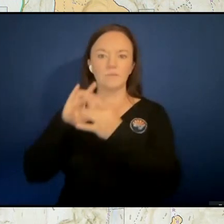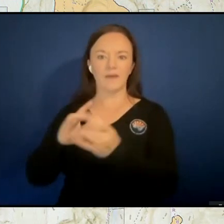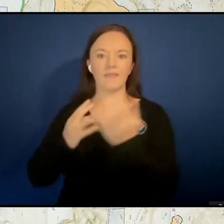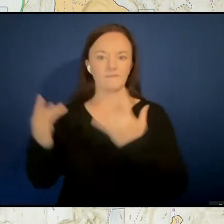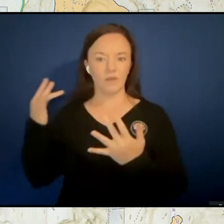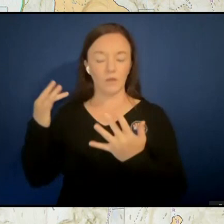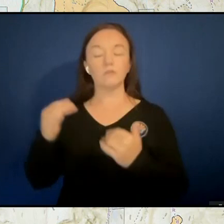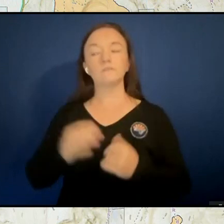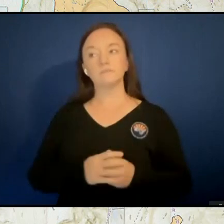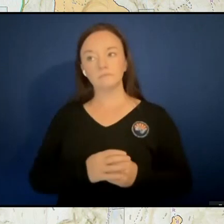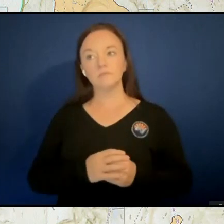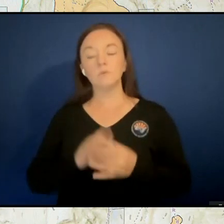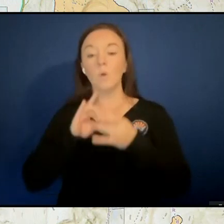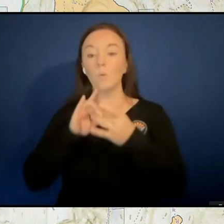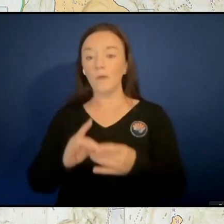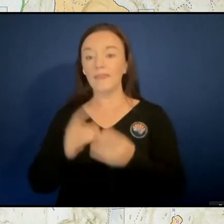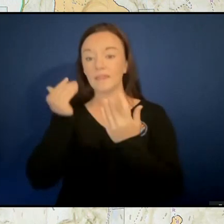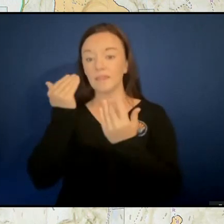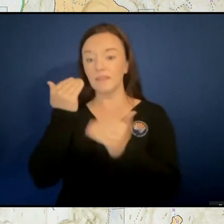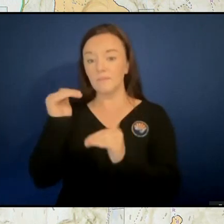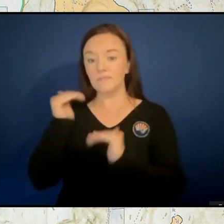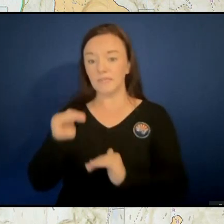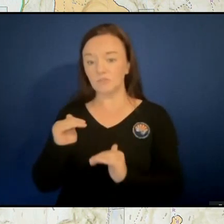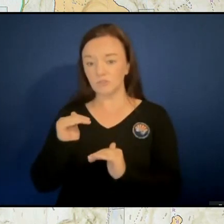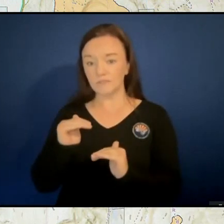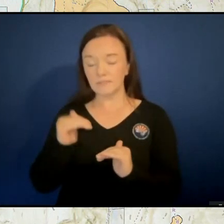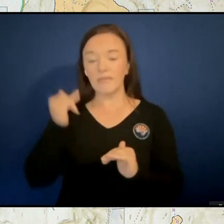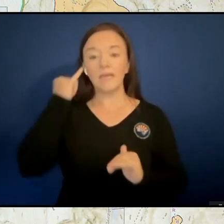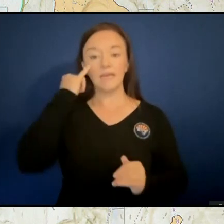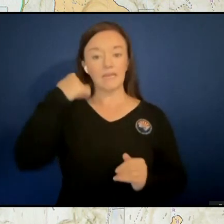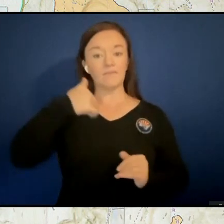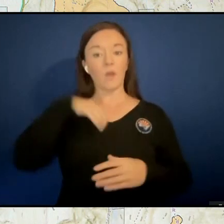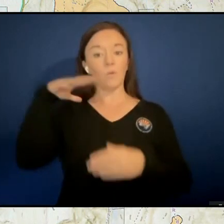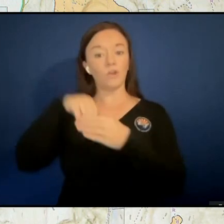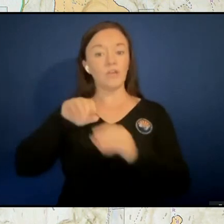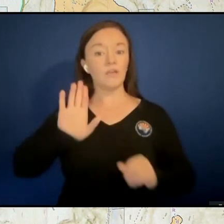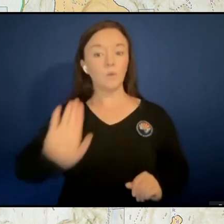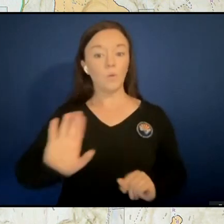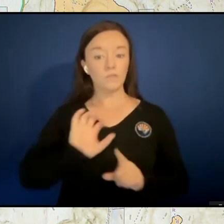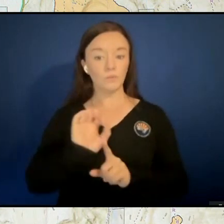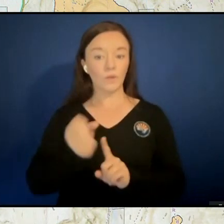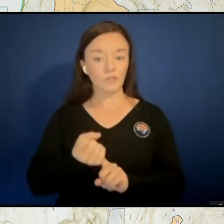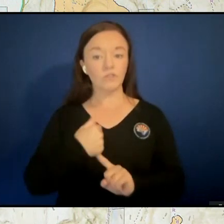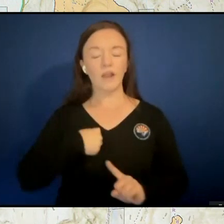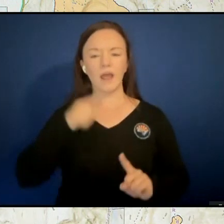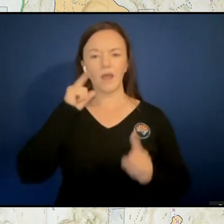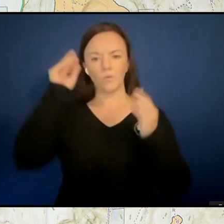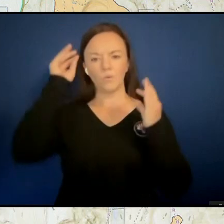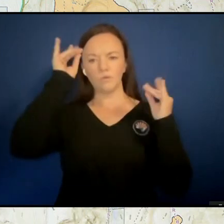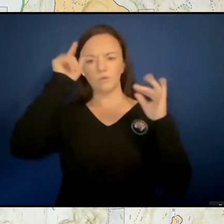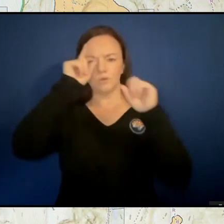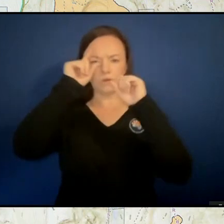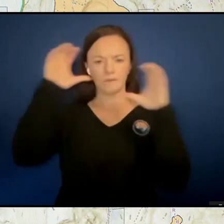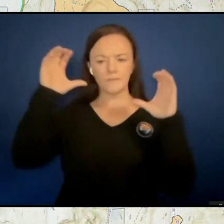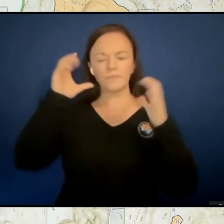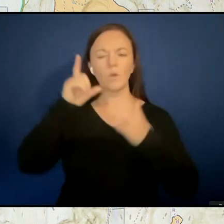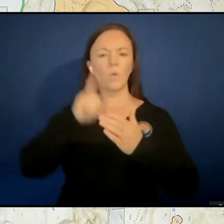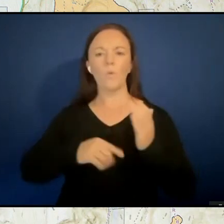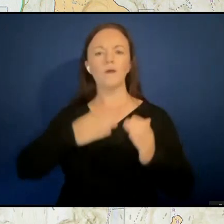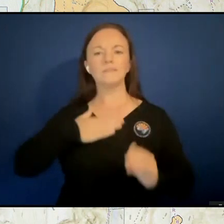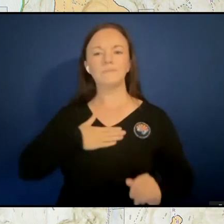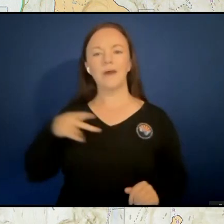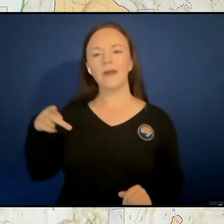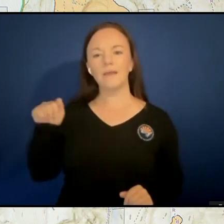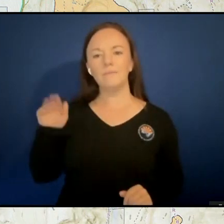I would be thinking about, if I were in that situation, I would be thinking about what, um, what's my pace plan for my